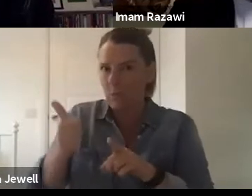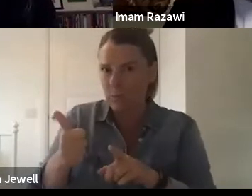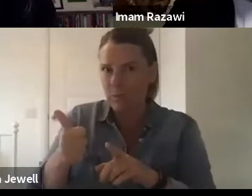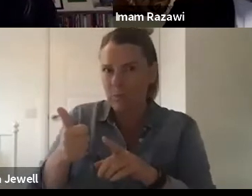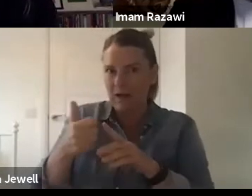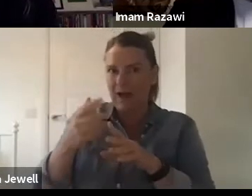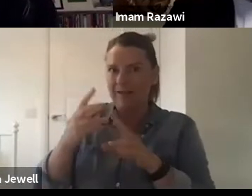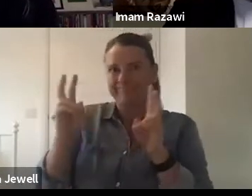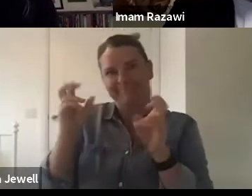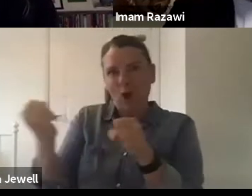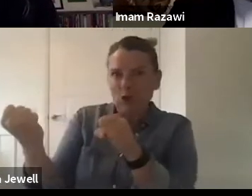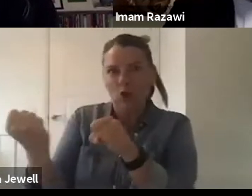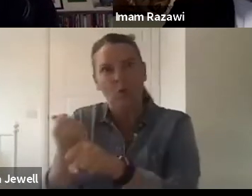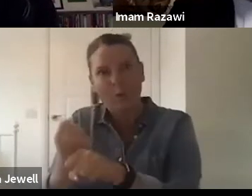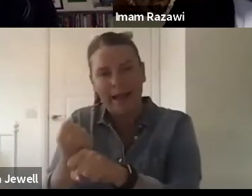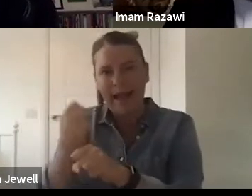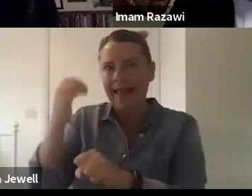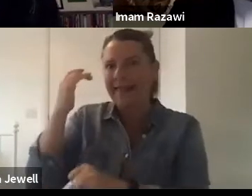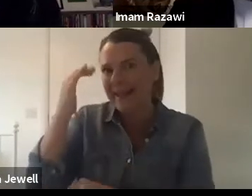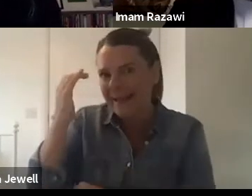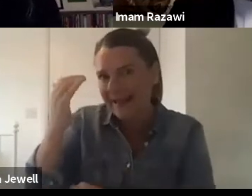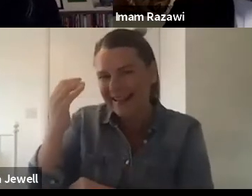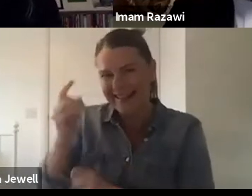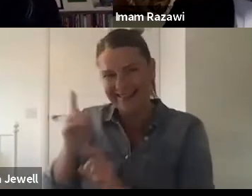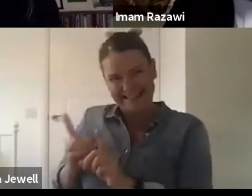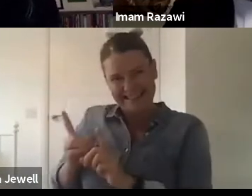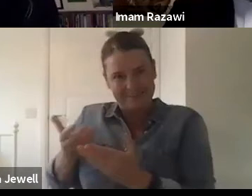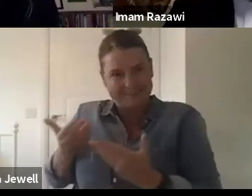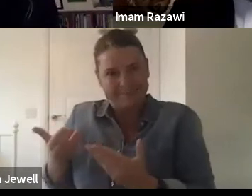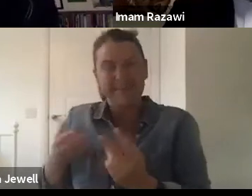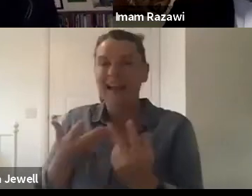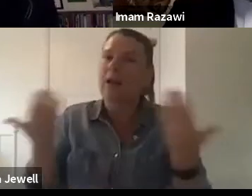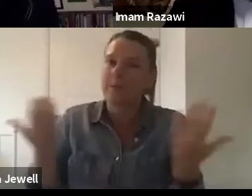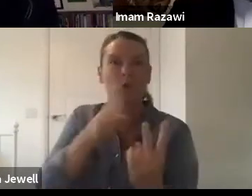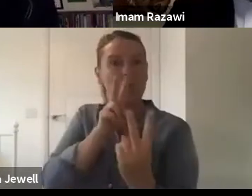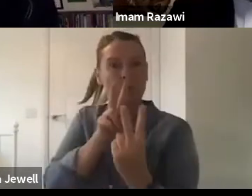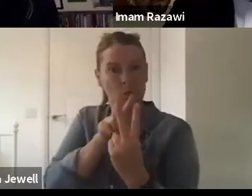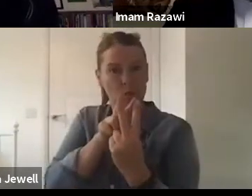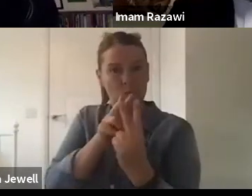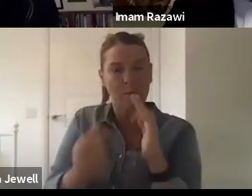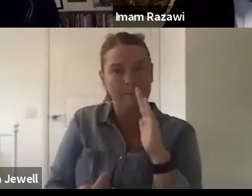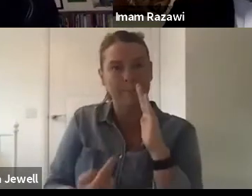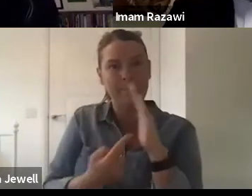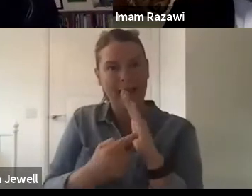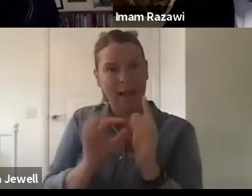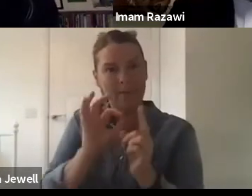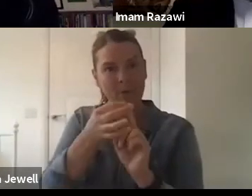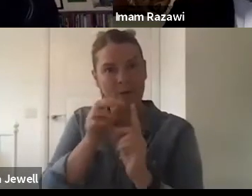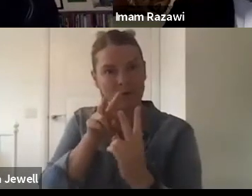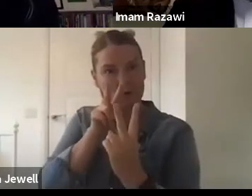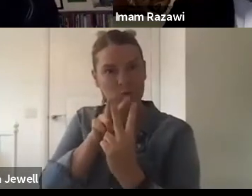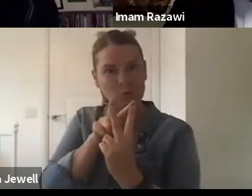middle of doing and thinking just now. There are two kind of primary points I want to start off with, I suppose, from